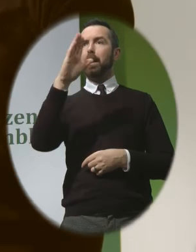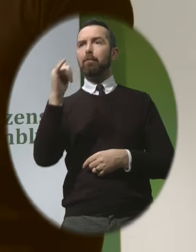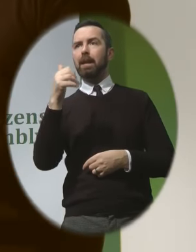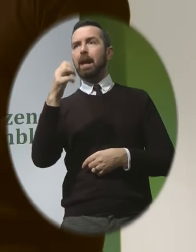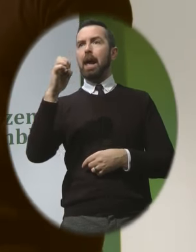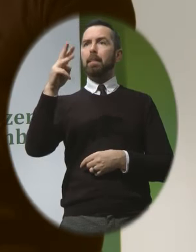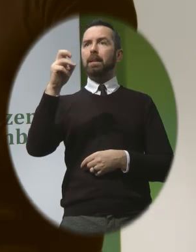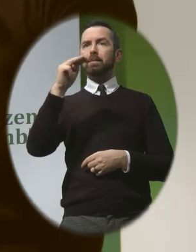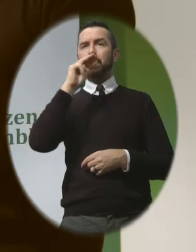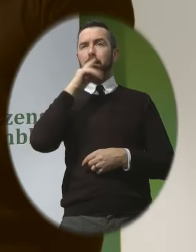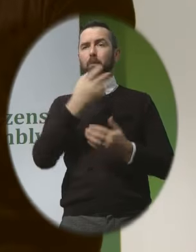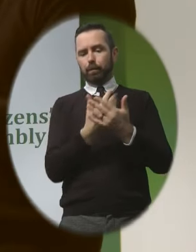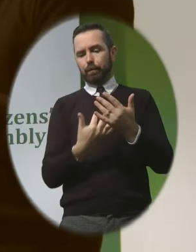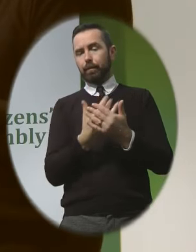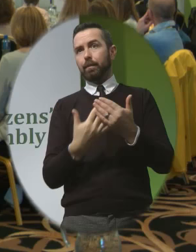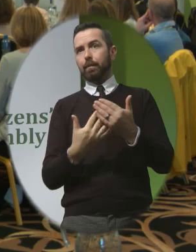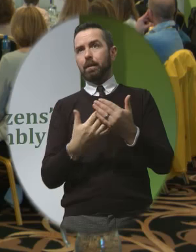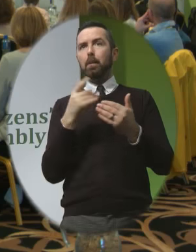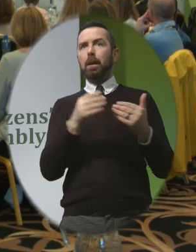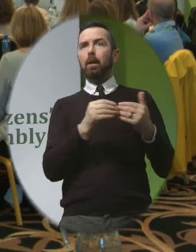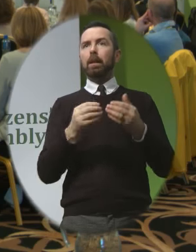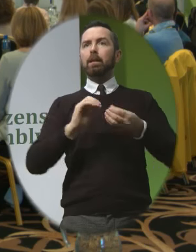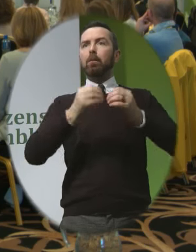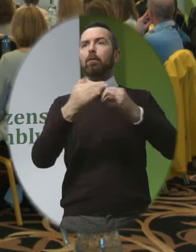leading cause of maternal death during pregnancy in ireland